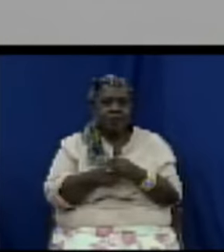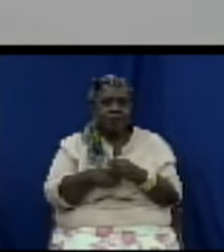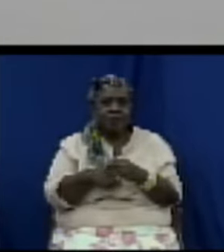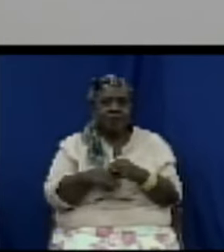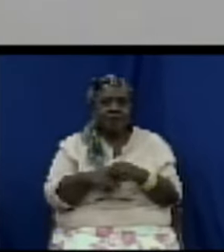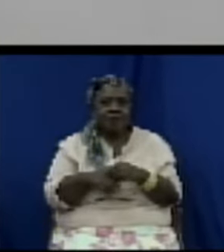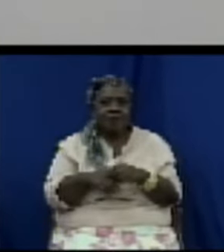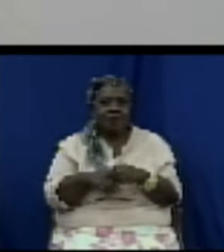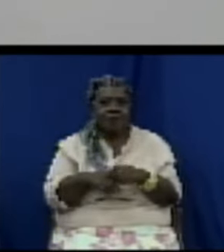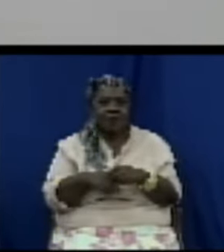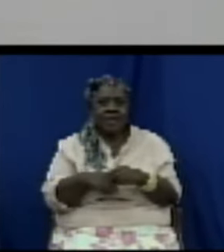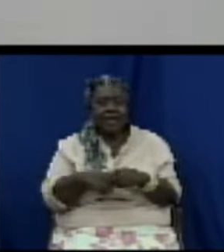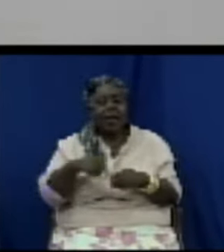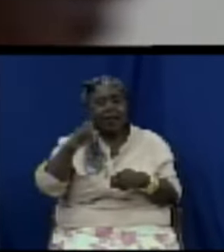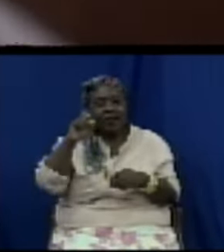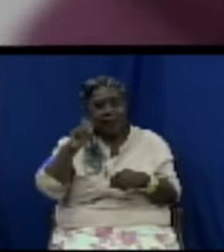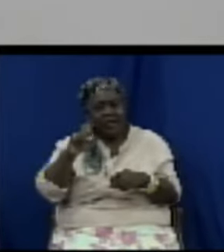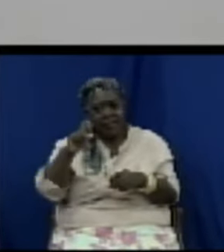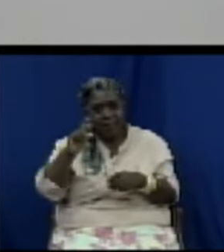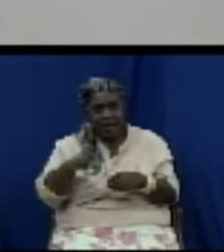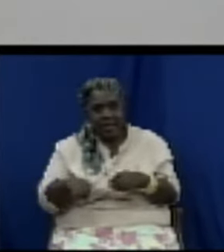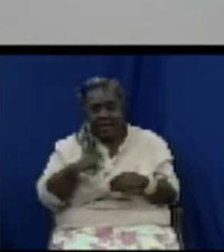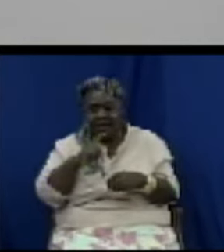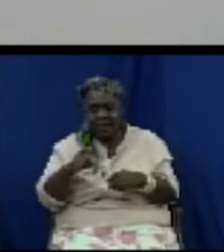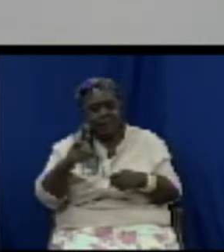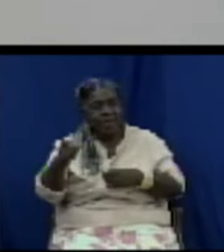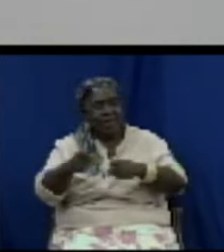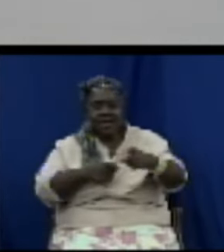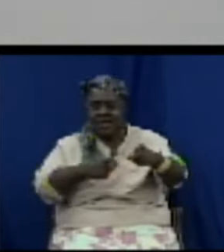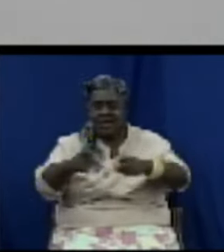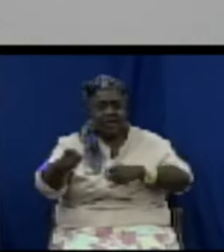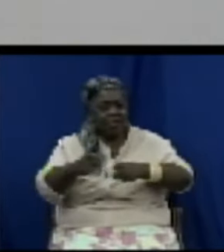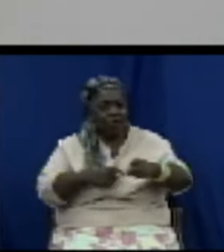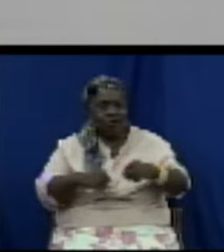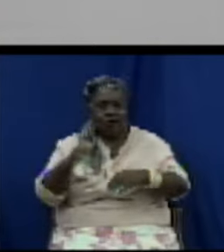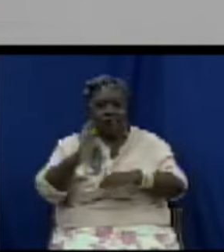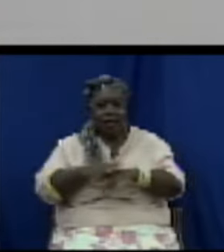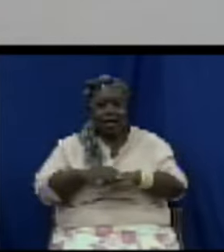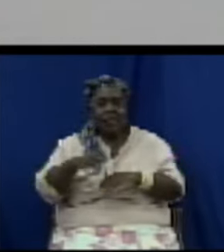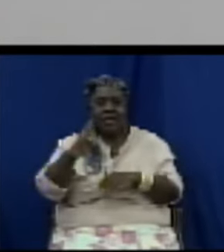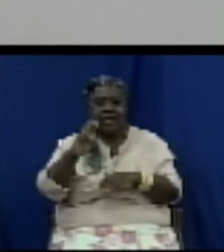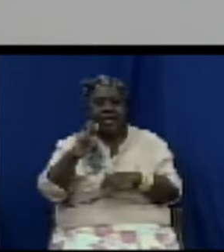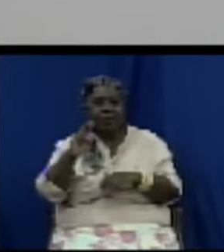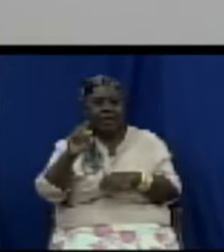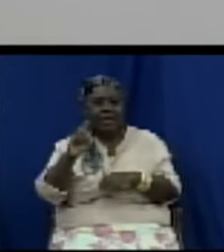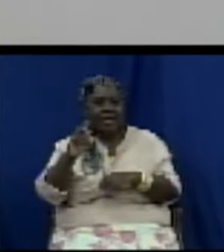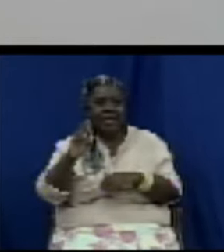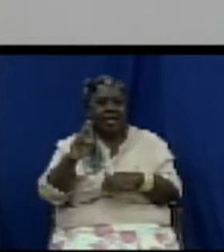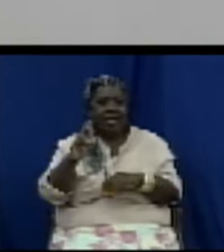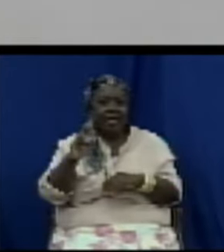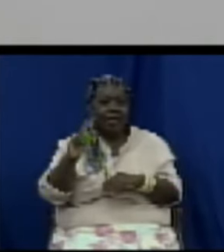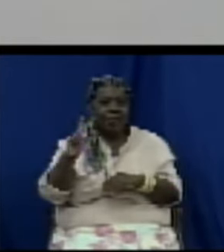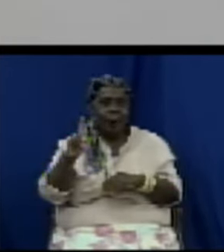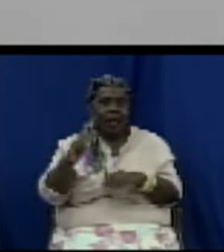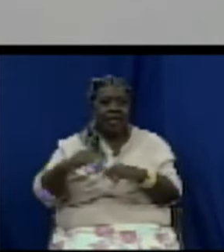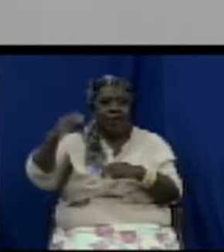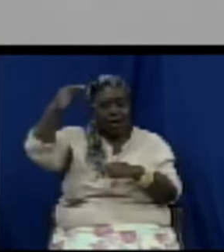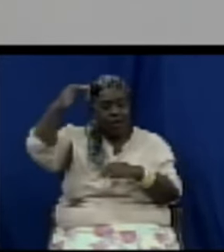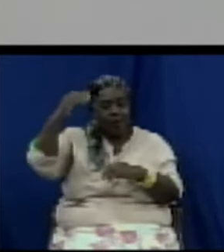good there must be some control mechanisms put in place to protect the consumer